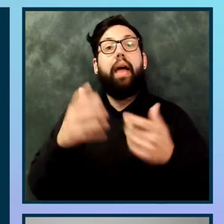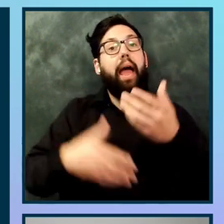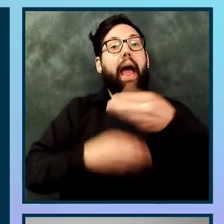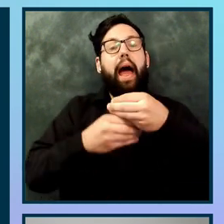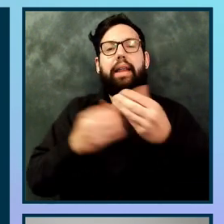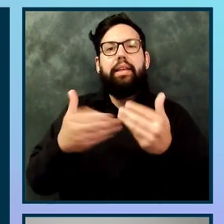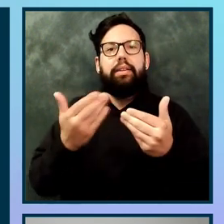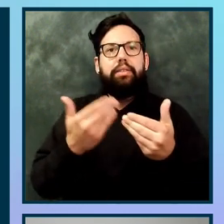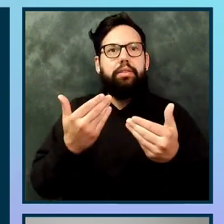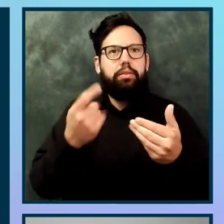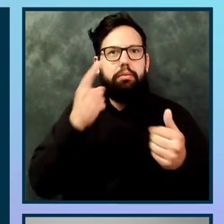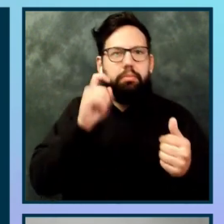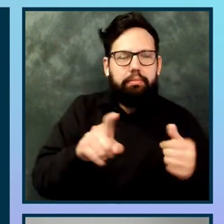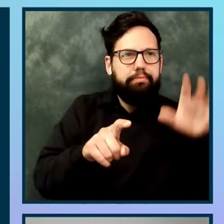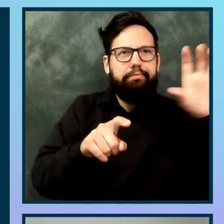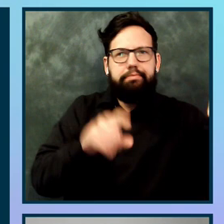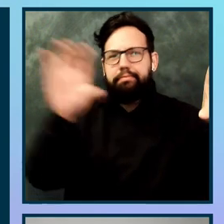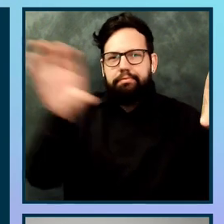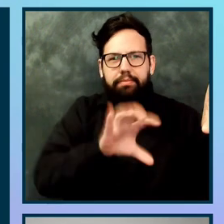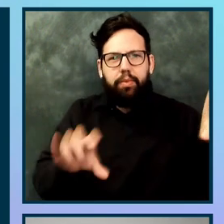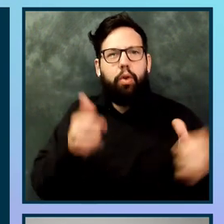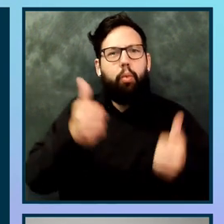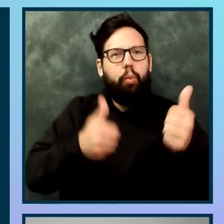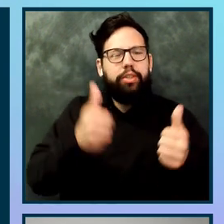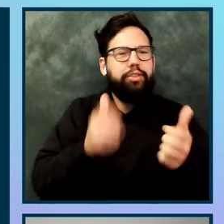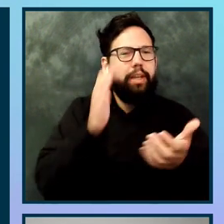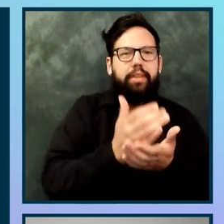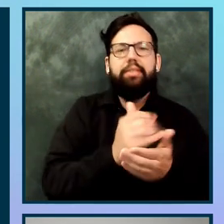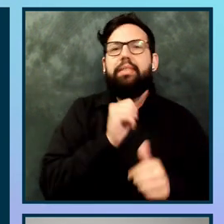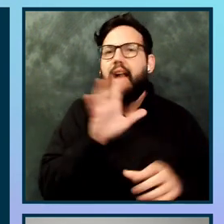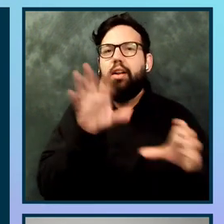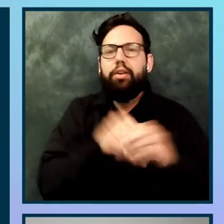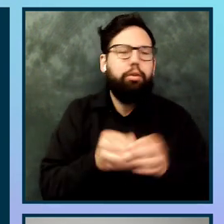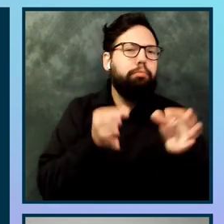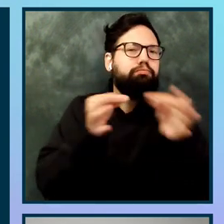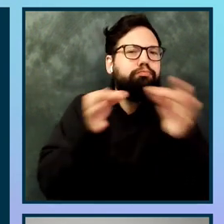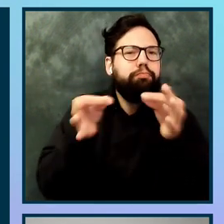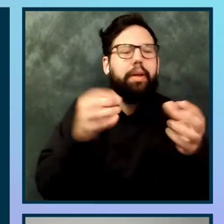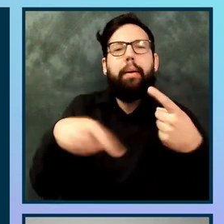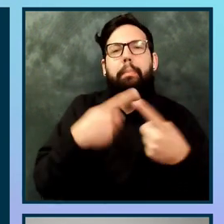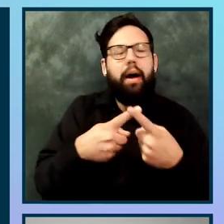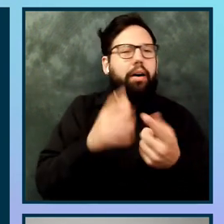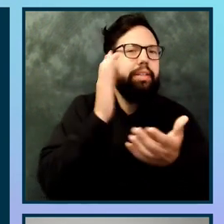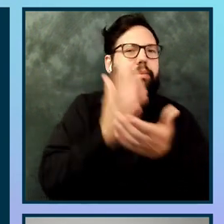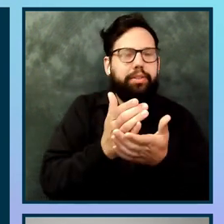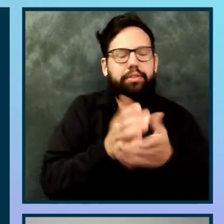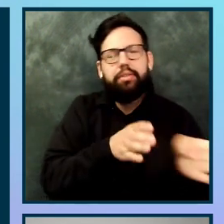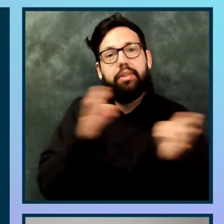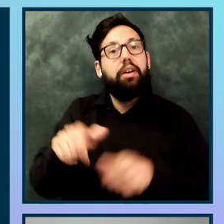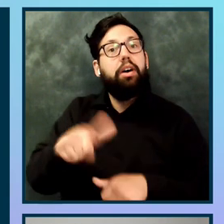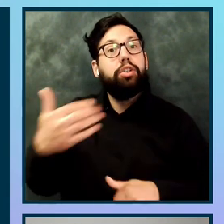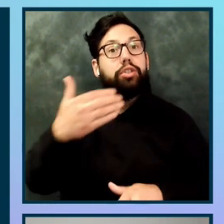alternate text. Another very good example of an extension